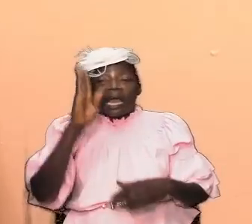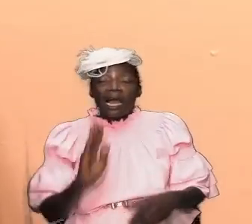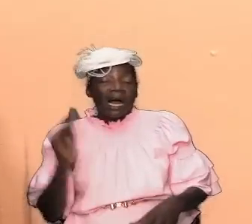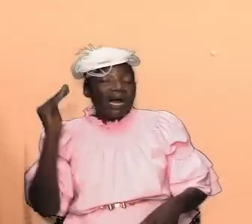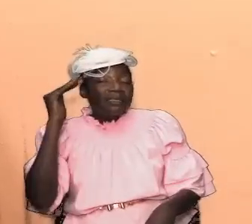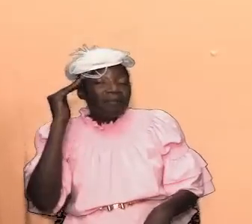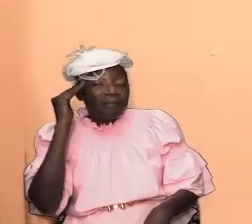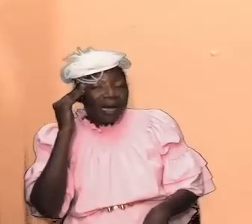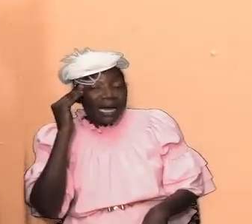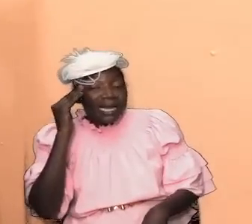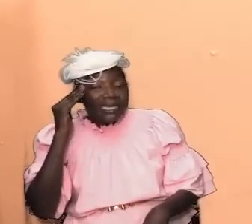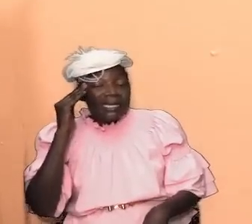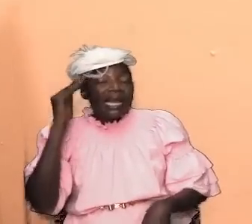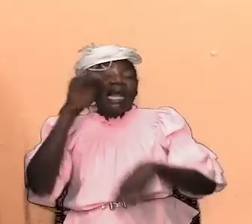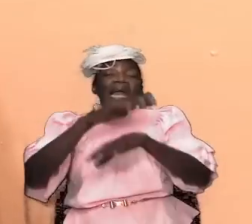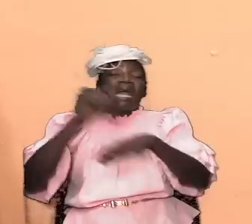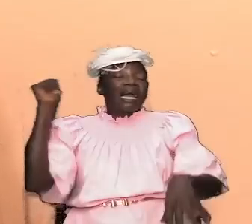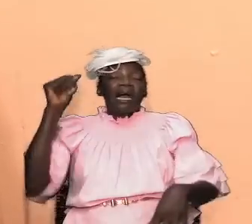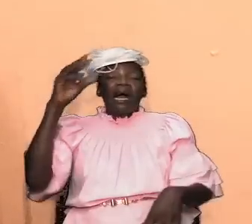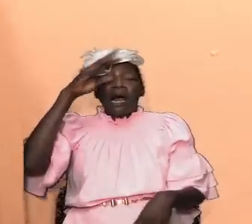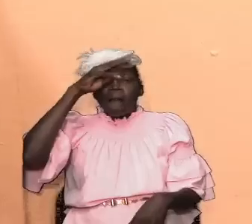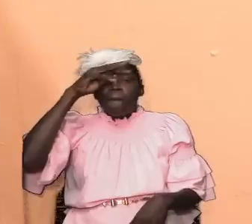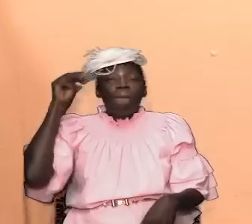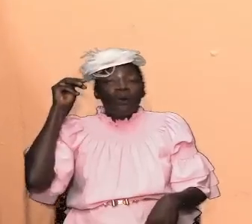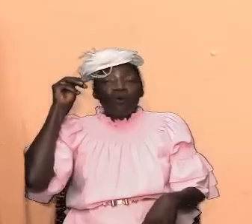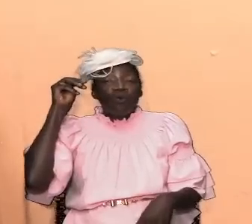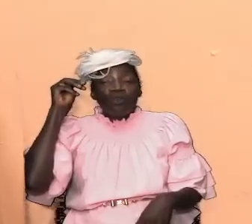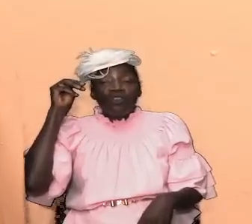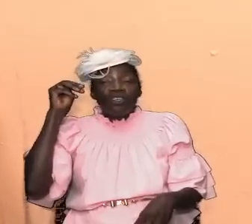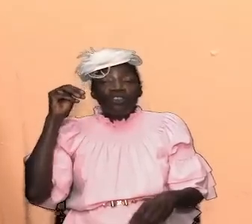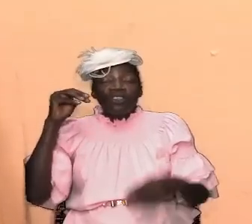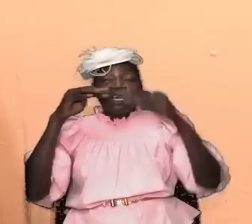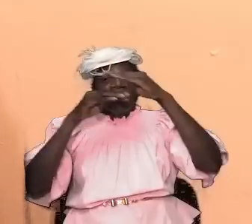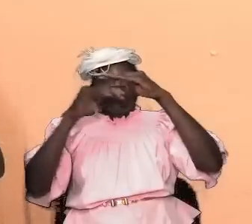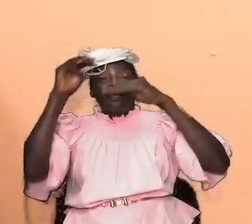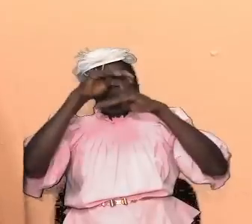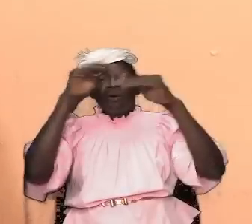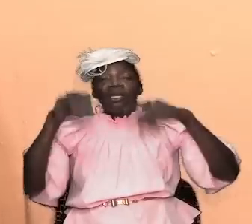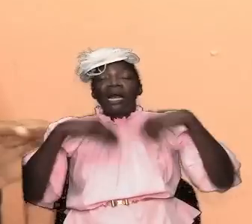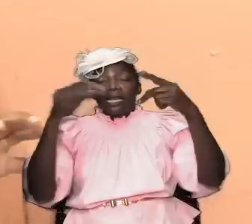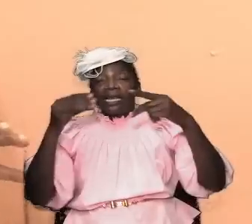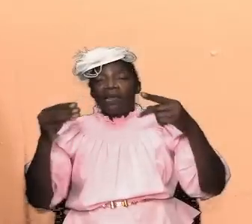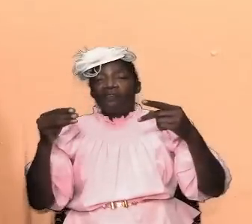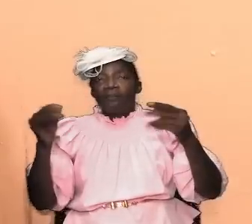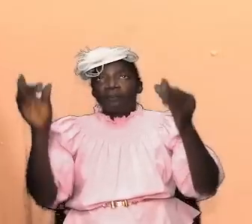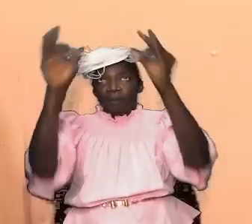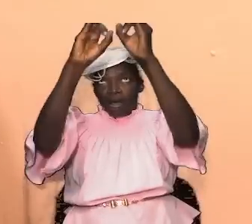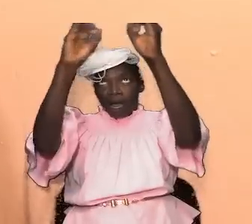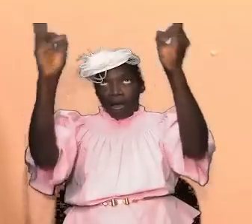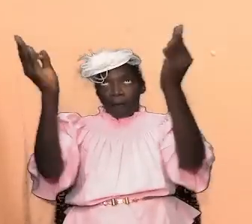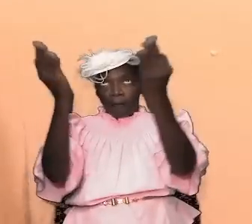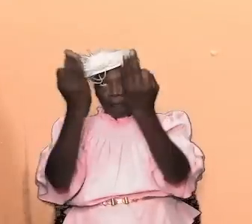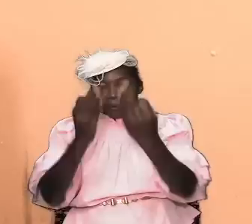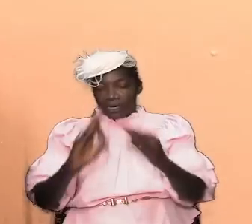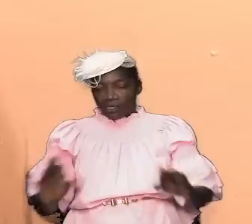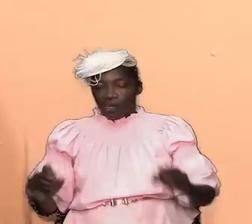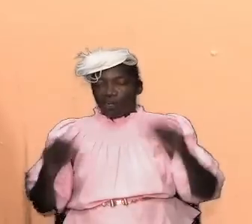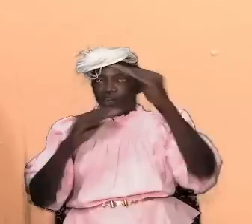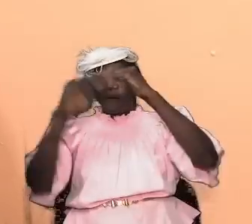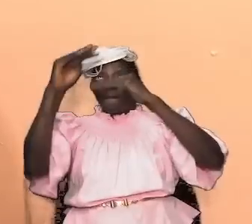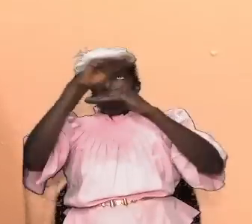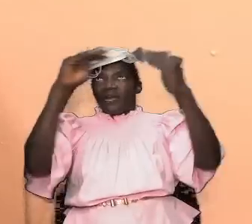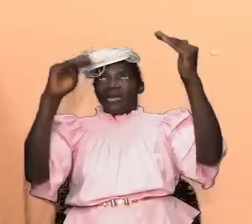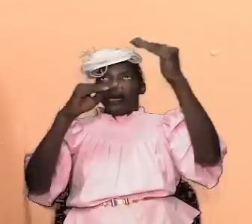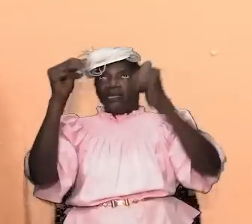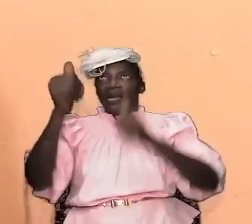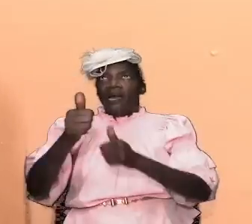it out and call moses up into the mountain and give him a pattern that he should build some things and follow it to the t